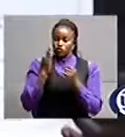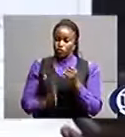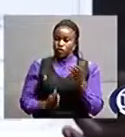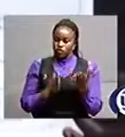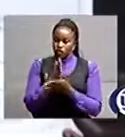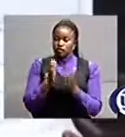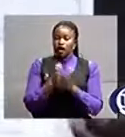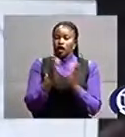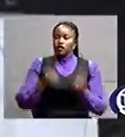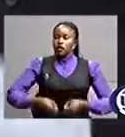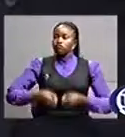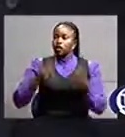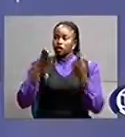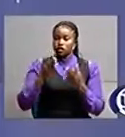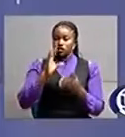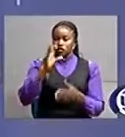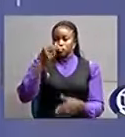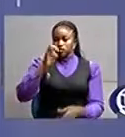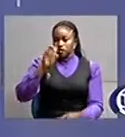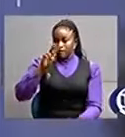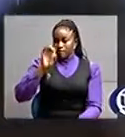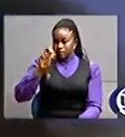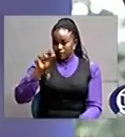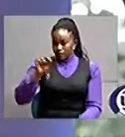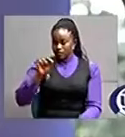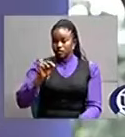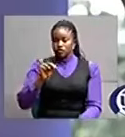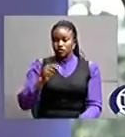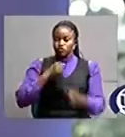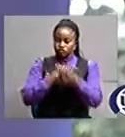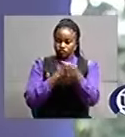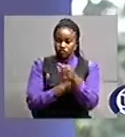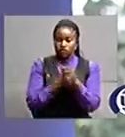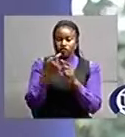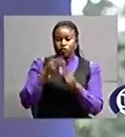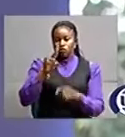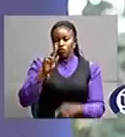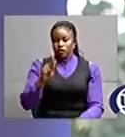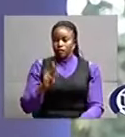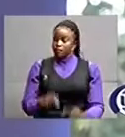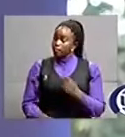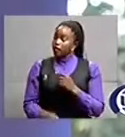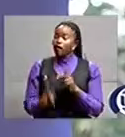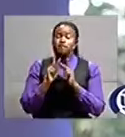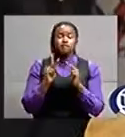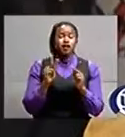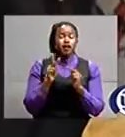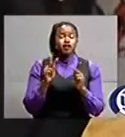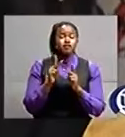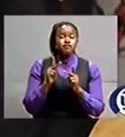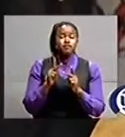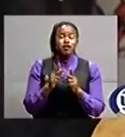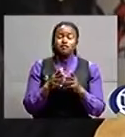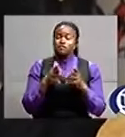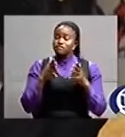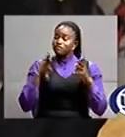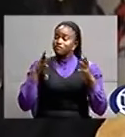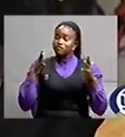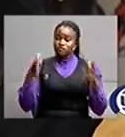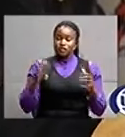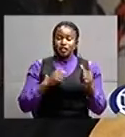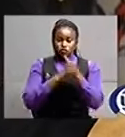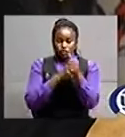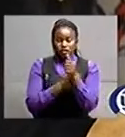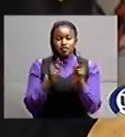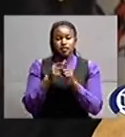terrorism, courtesy of Children's Scholarship's United Kingdom. Children's a very prestigious scholarship. So I aspired to be one